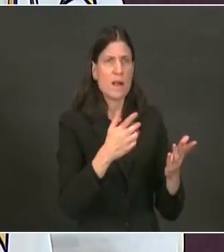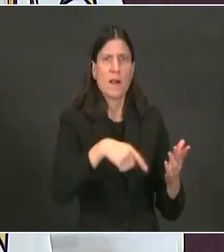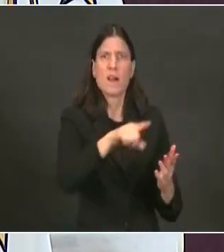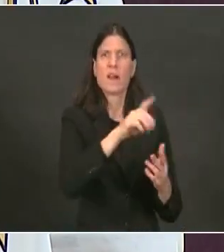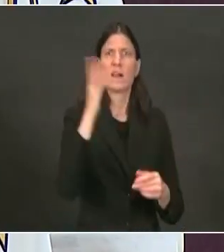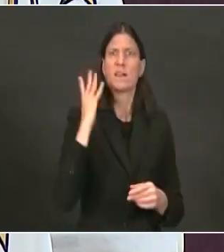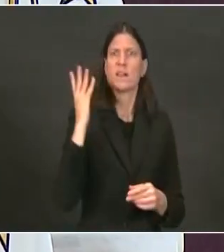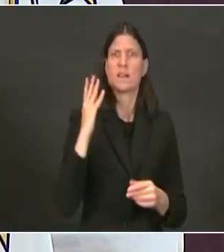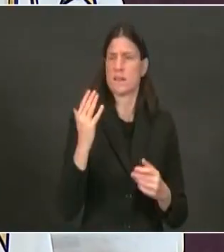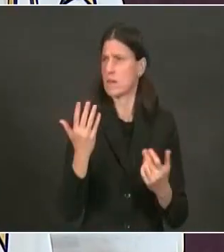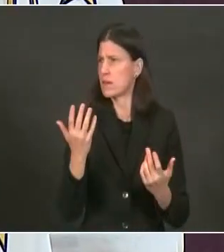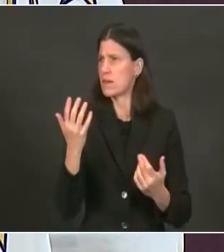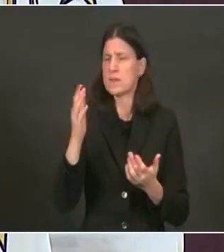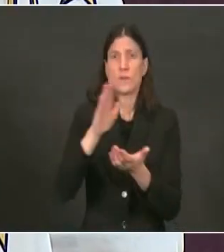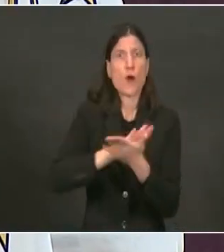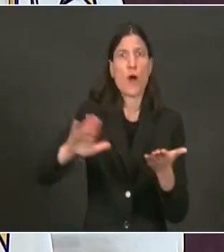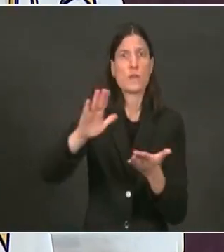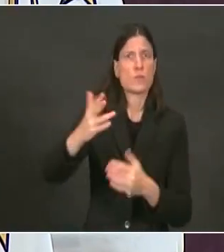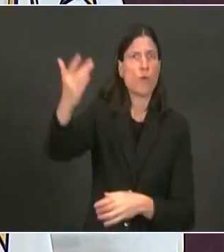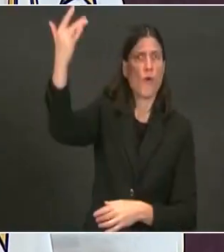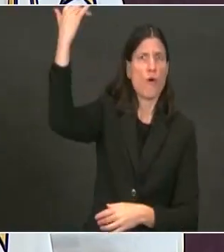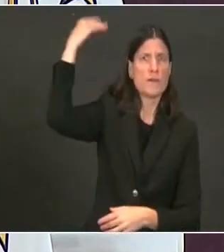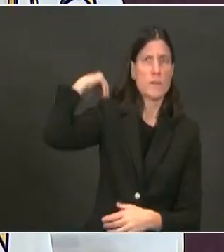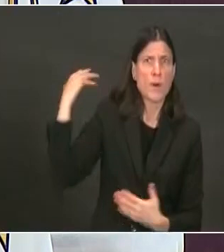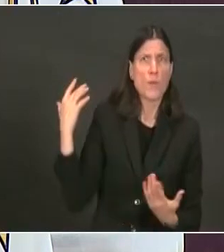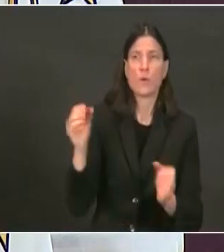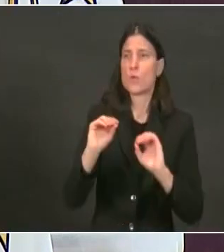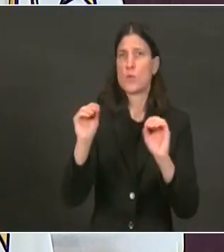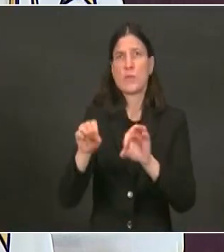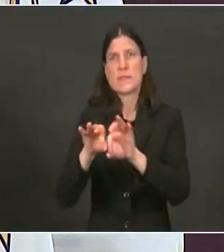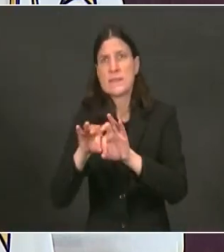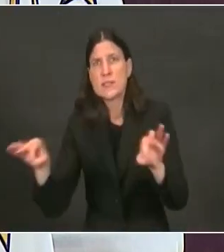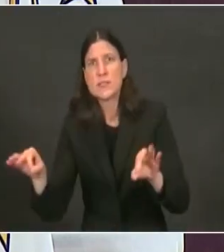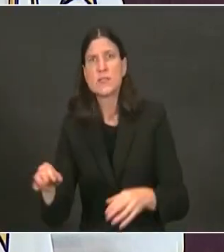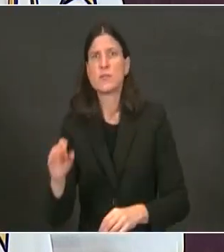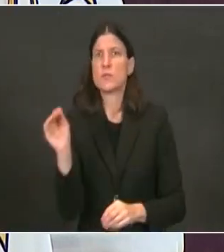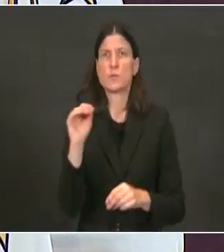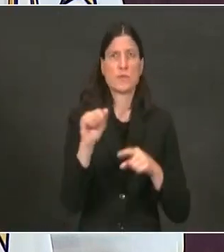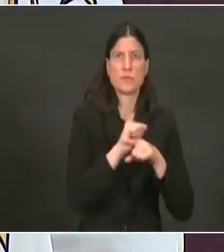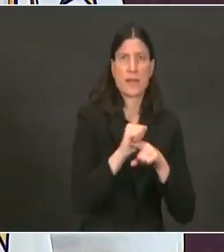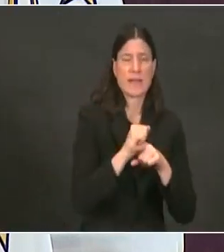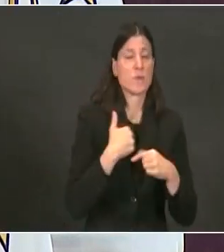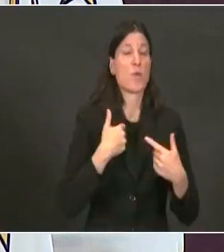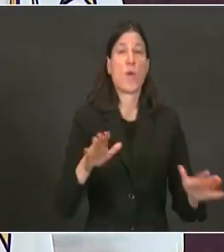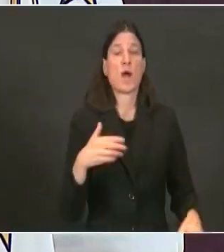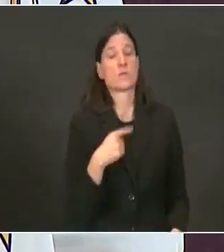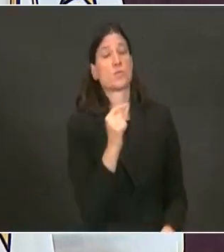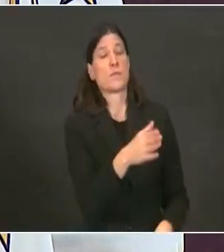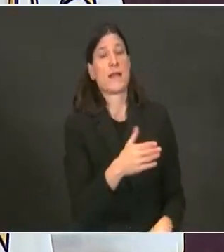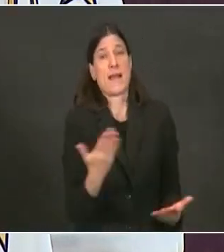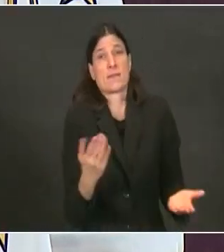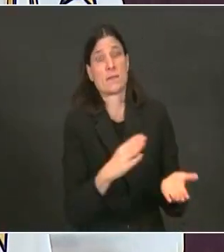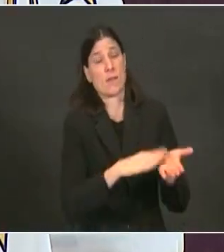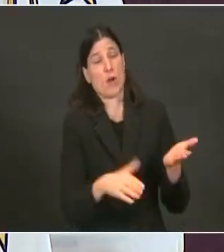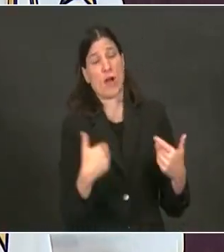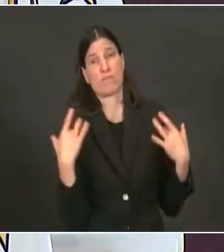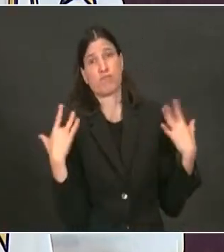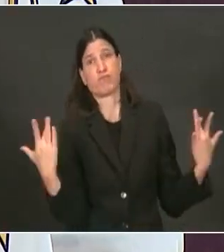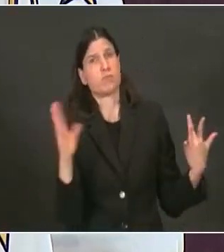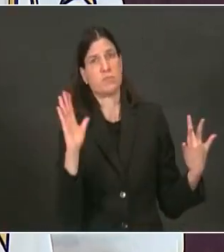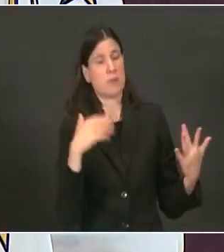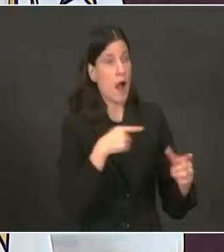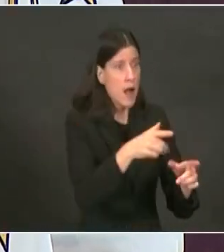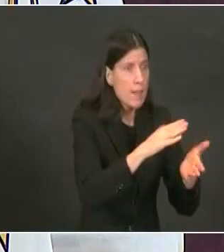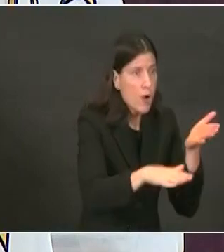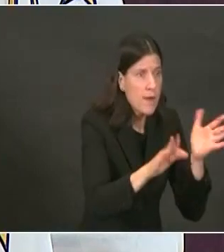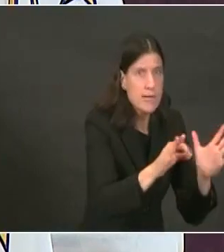different job. So we said we're not going to leave those Rhode Islanders behind. We were going to dig in and be there for the people